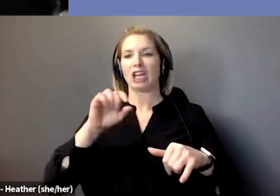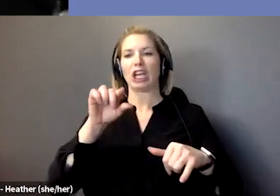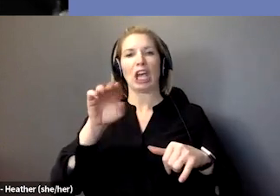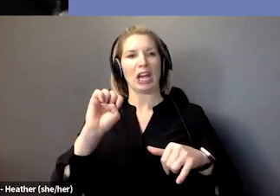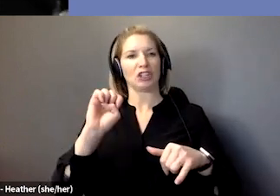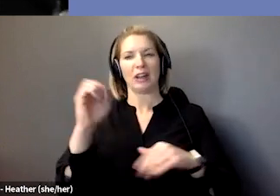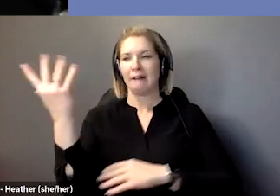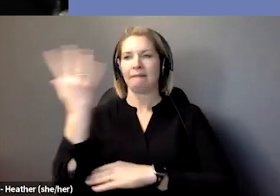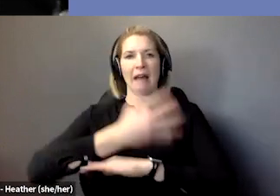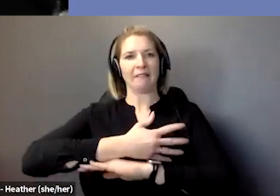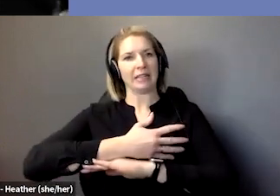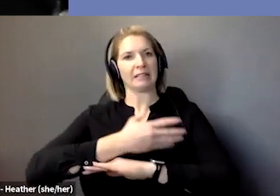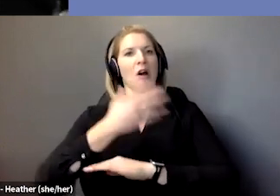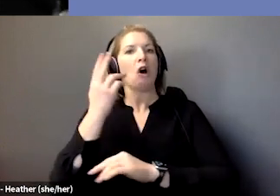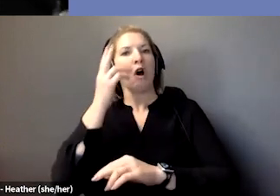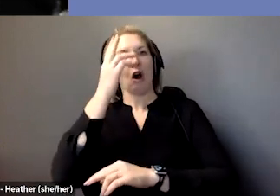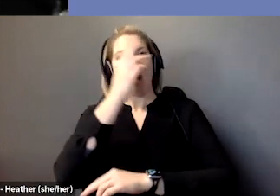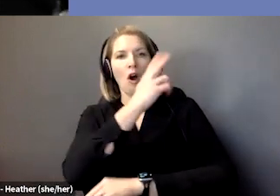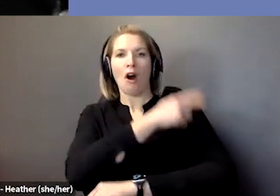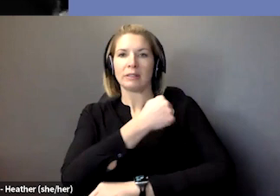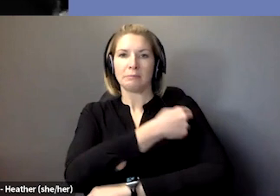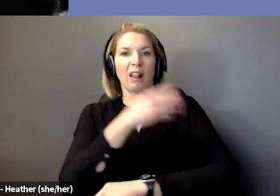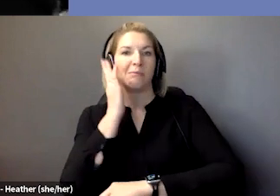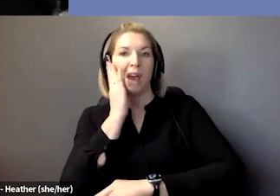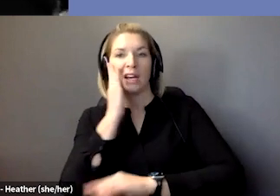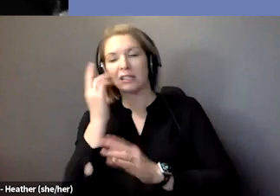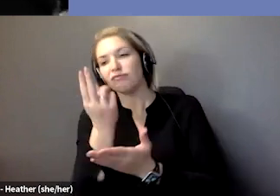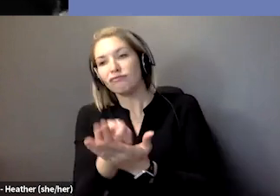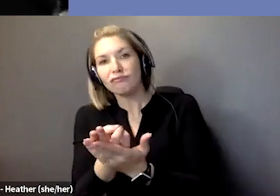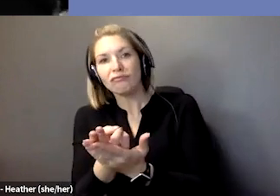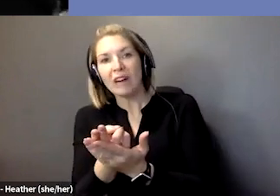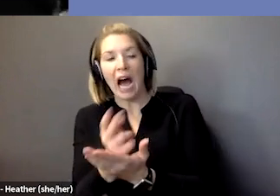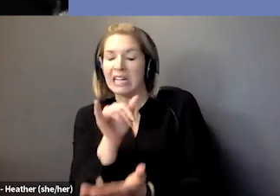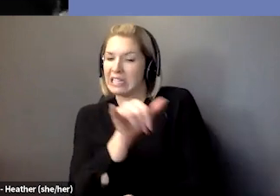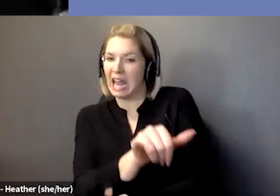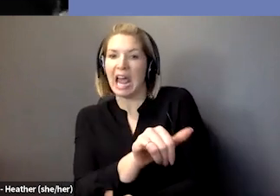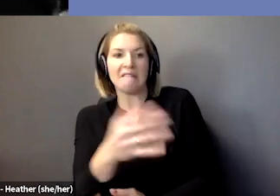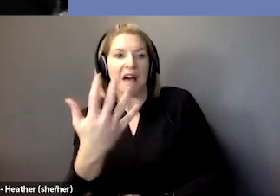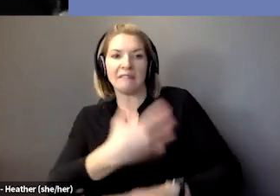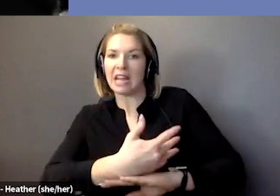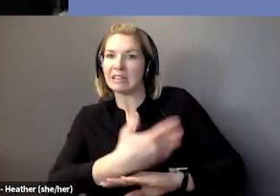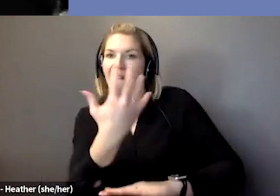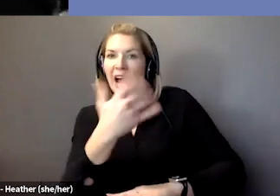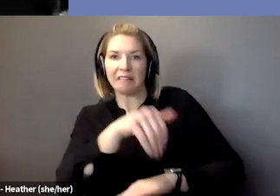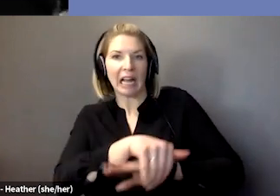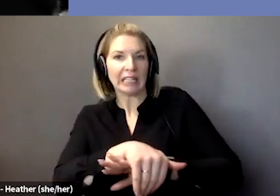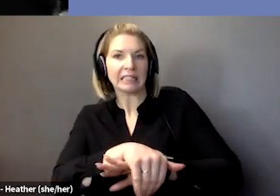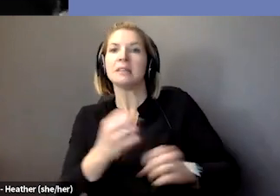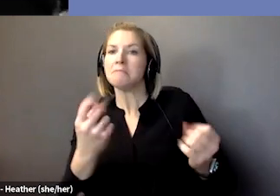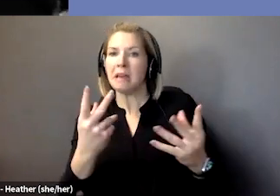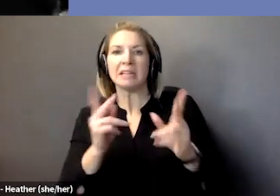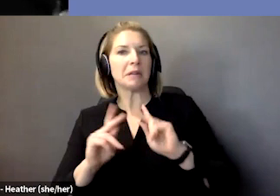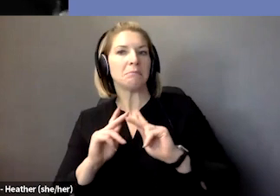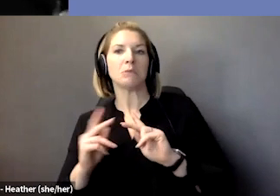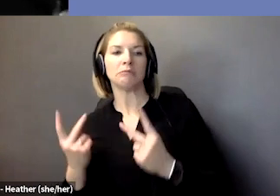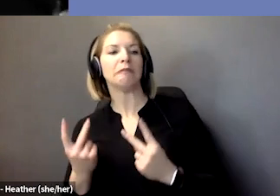And I spent five nights over there. It was really difficult. I had many people and many friends who